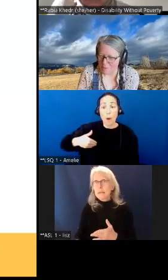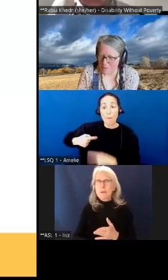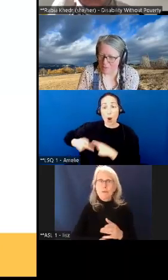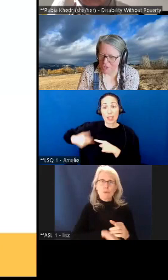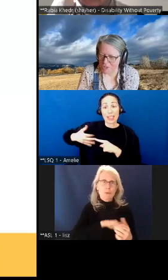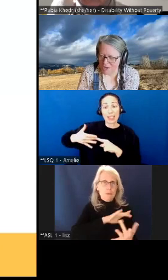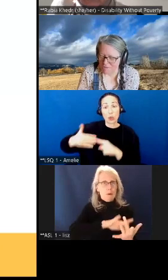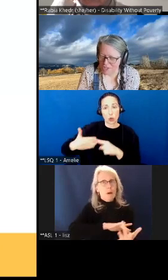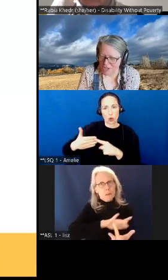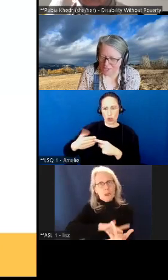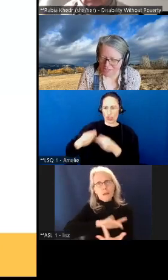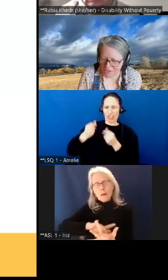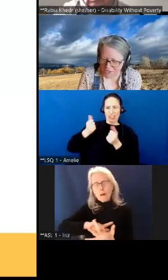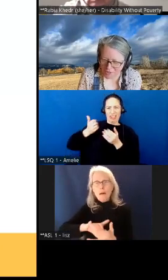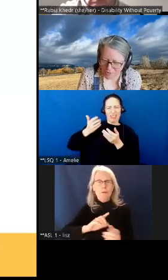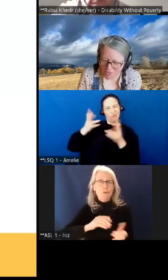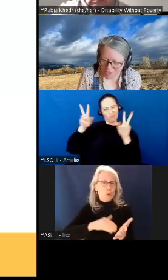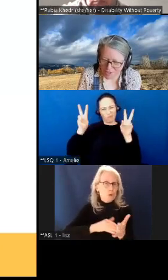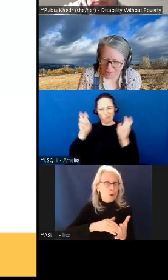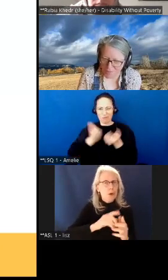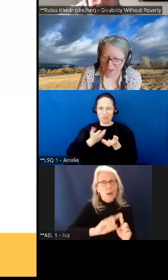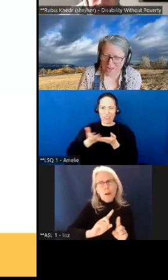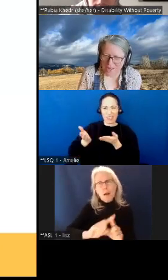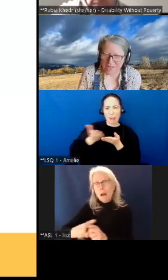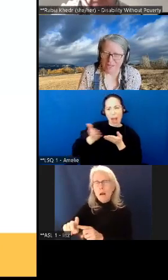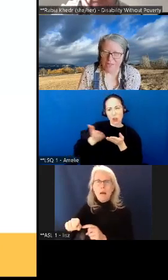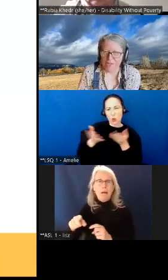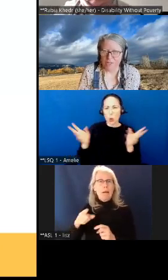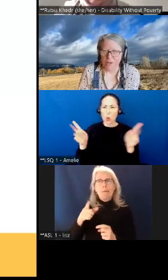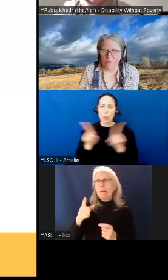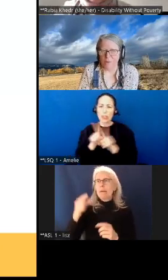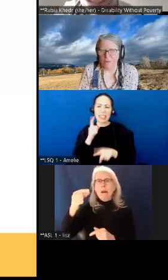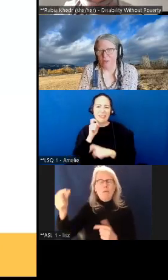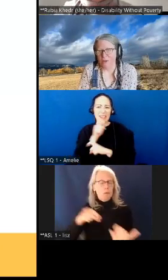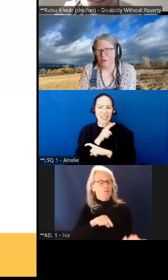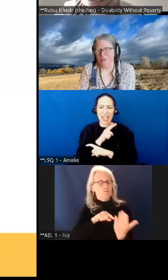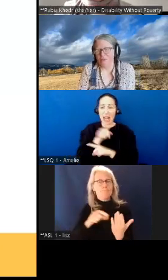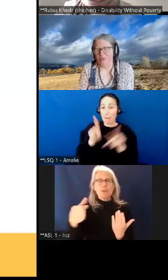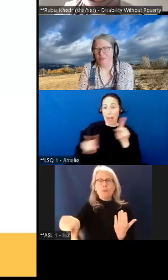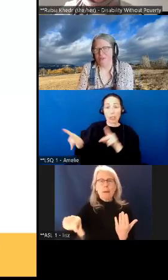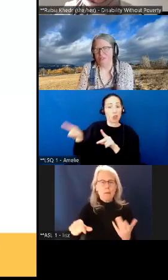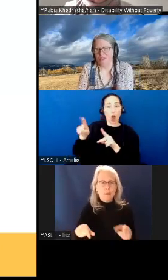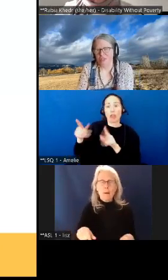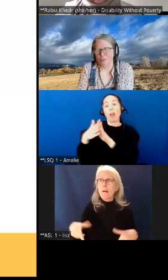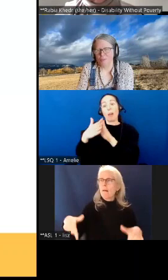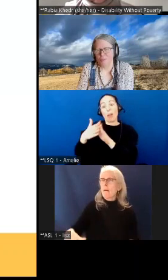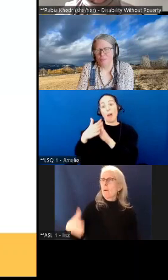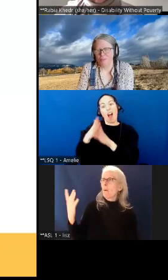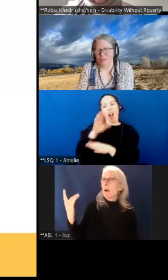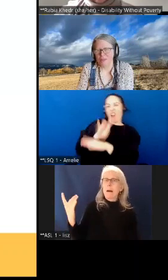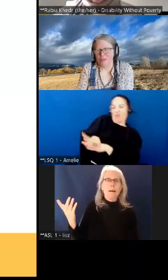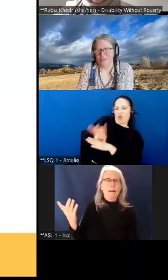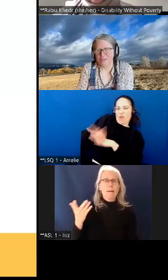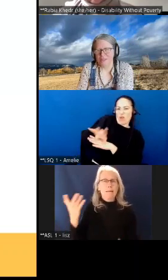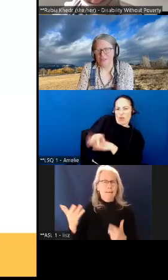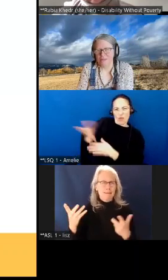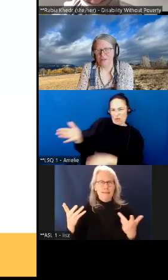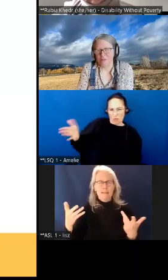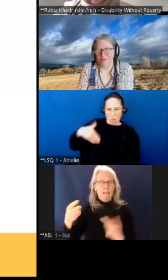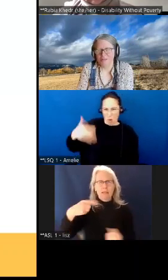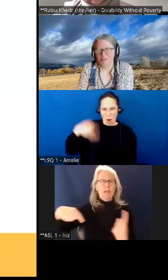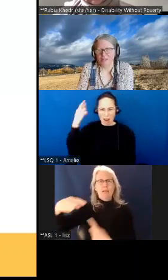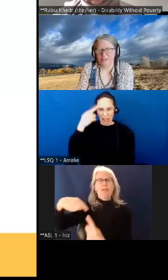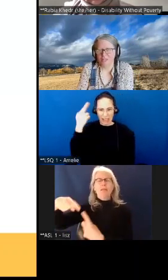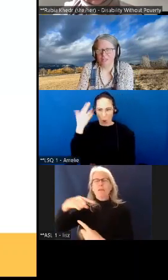where people get rejected and don't really know why so you know i think that um there's there's